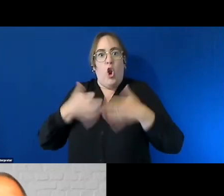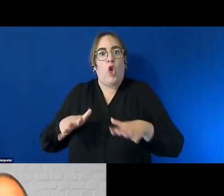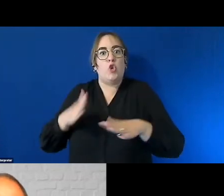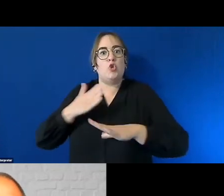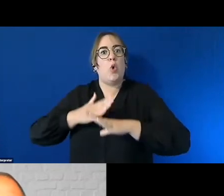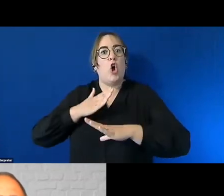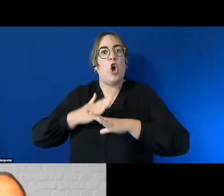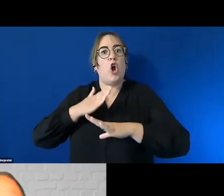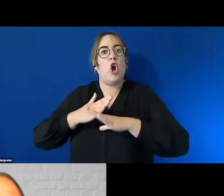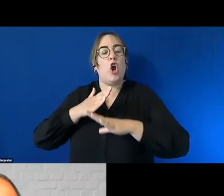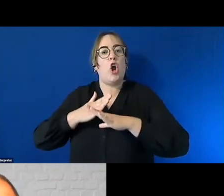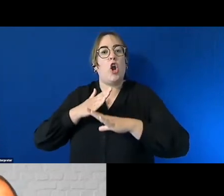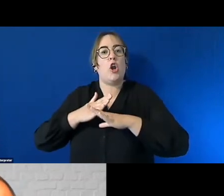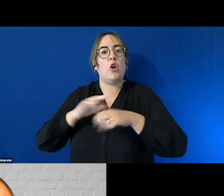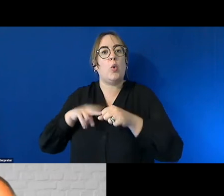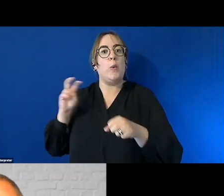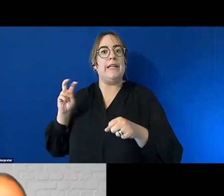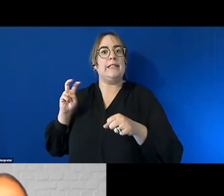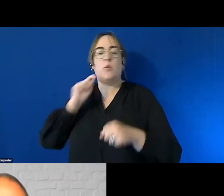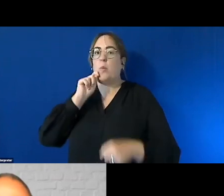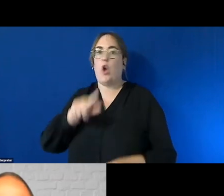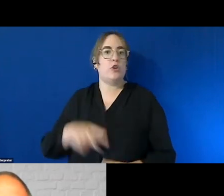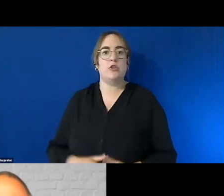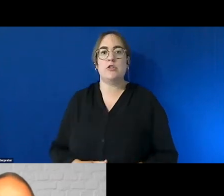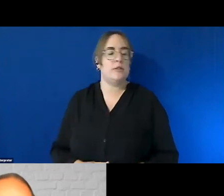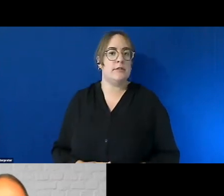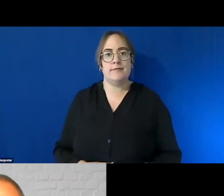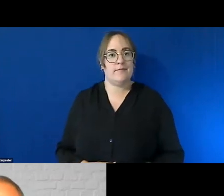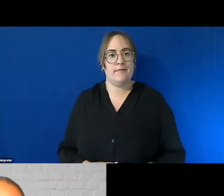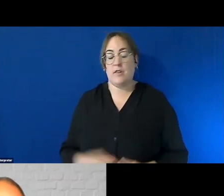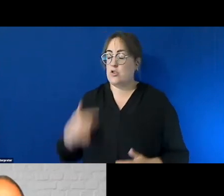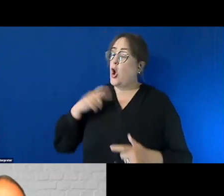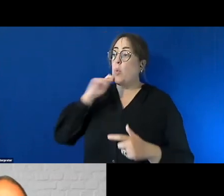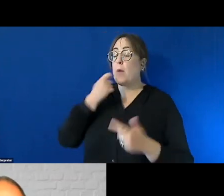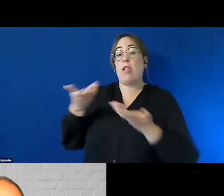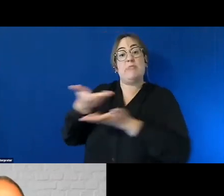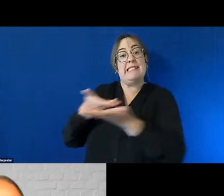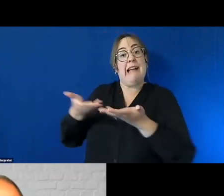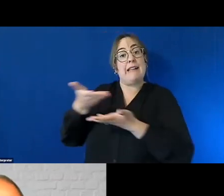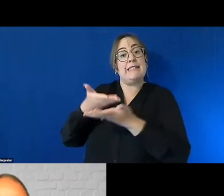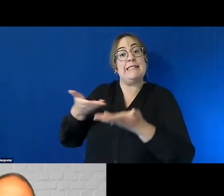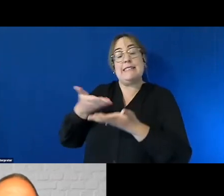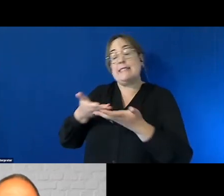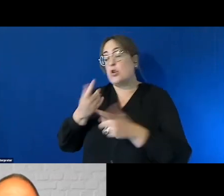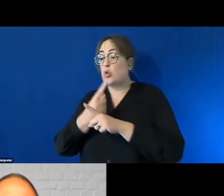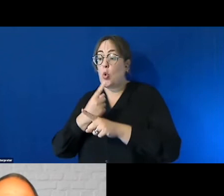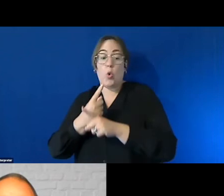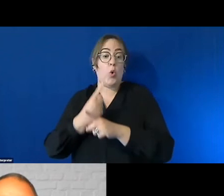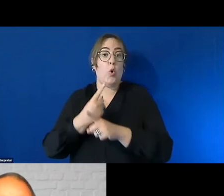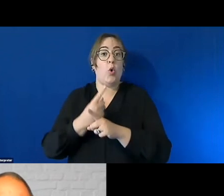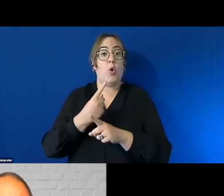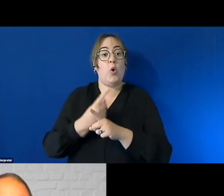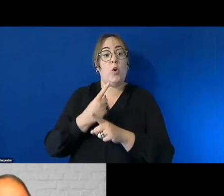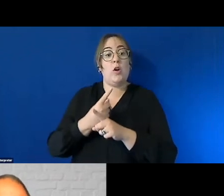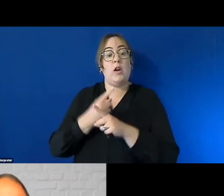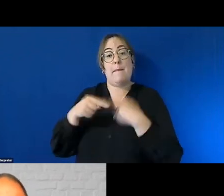you would maybe in mainstream and either could you yep let's talk about it let's let's let's discuss your idea